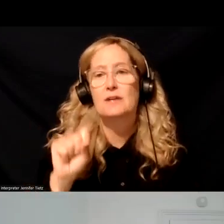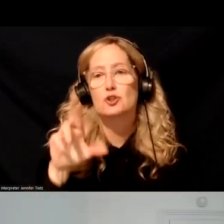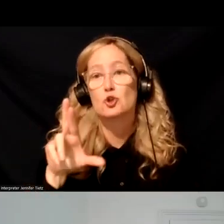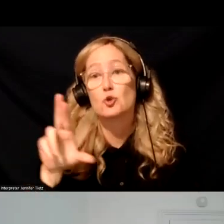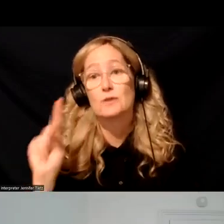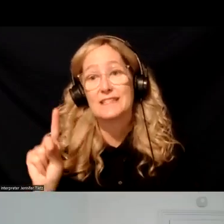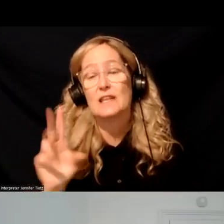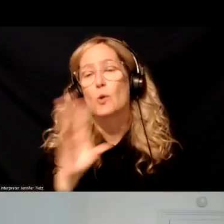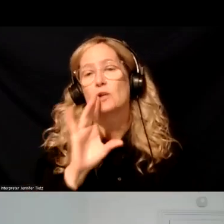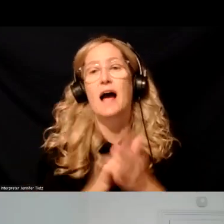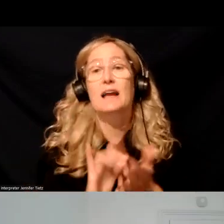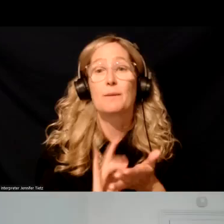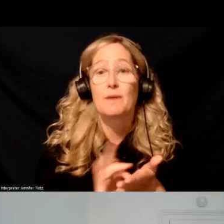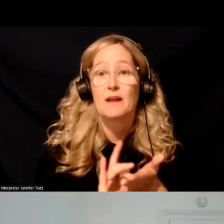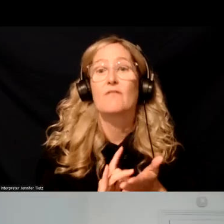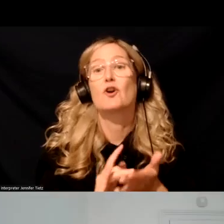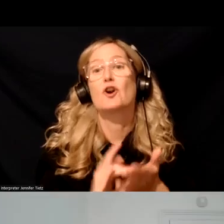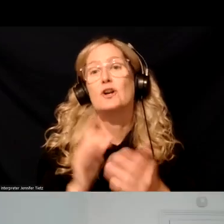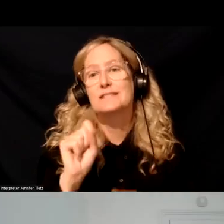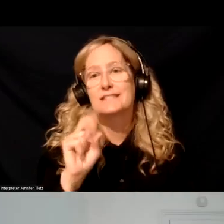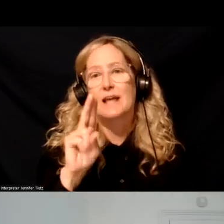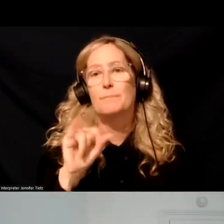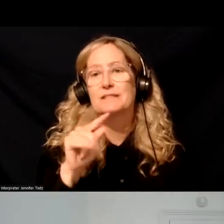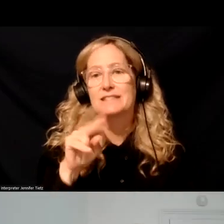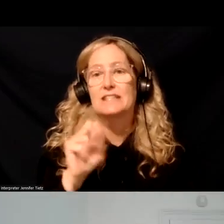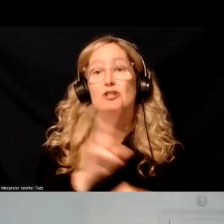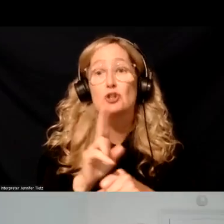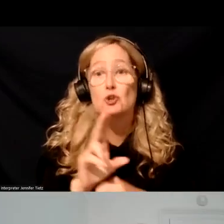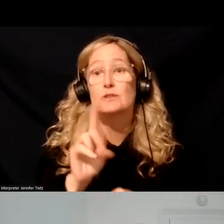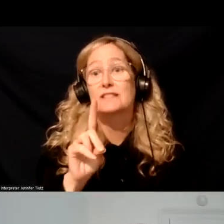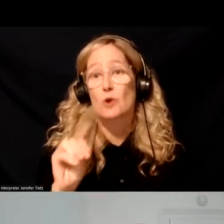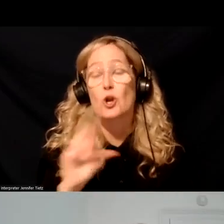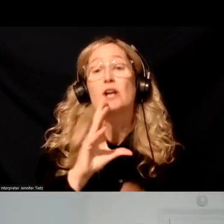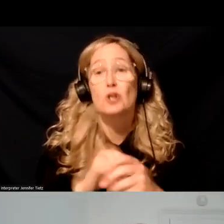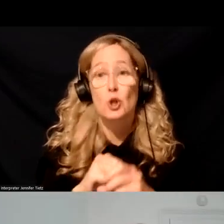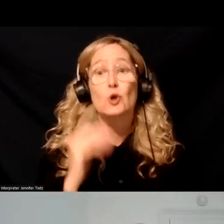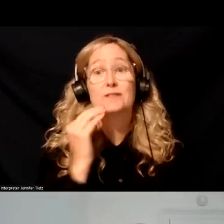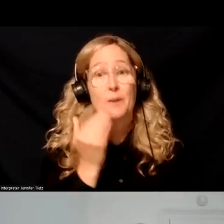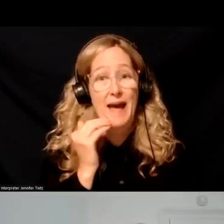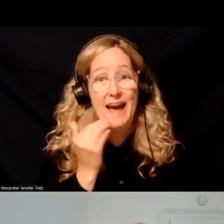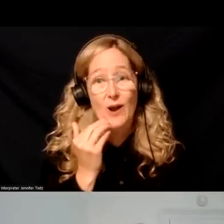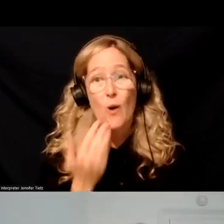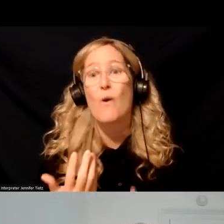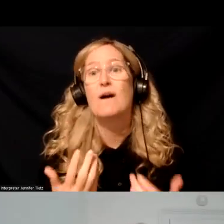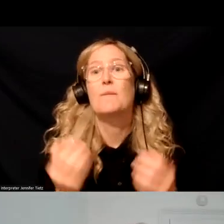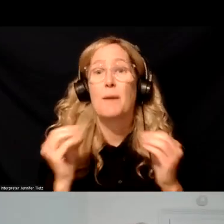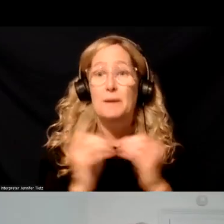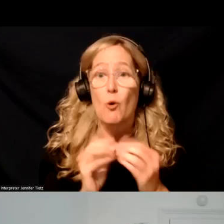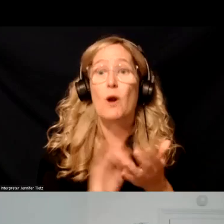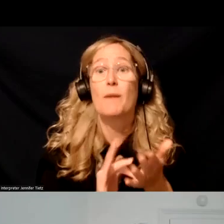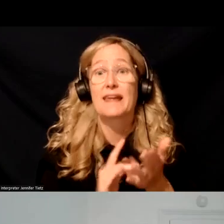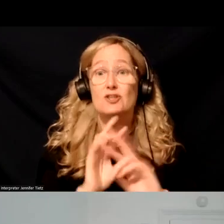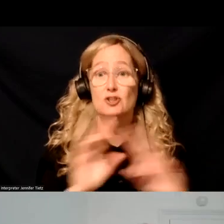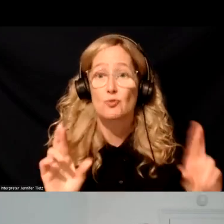are talking about medicines for substance use disorder, uh, include tobacco. Uh, tobacco probably has more medications that are available